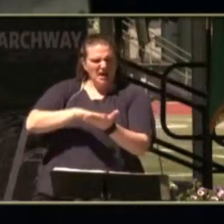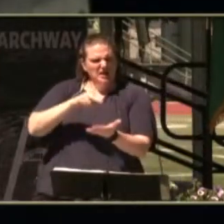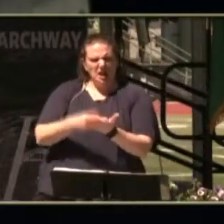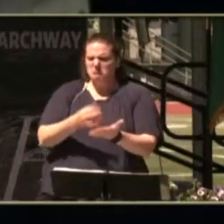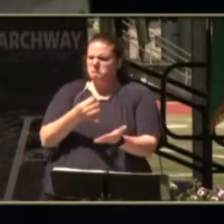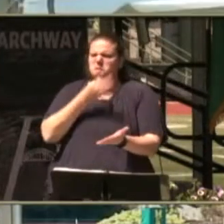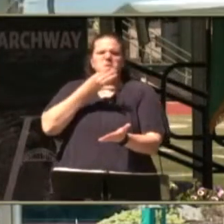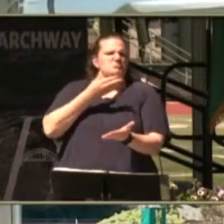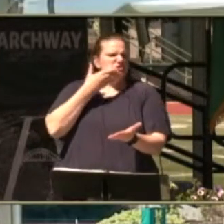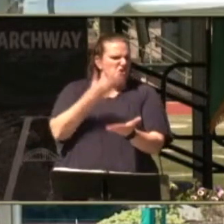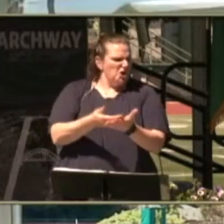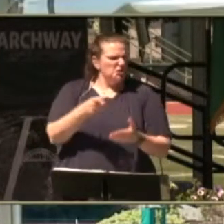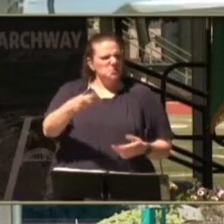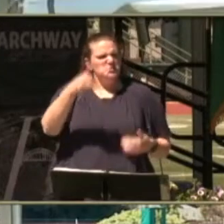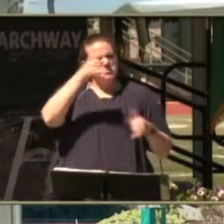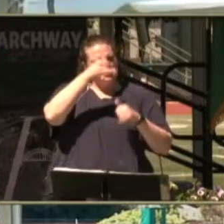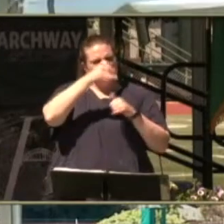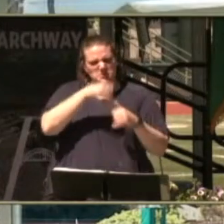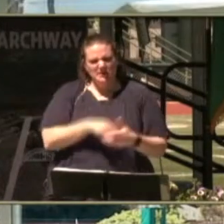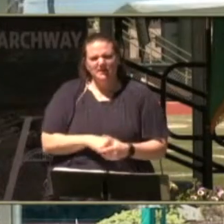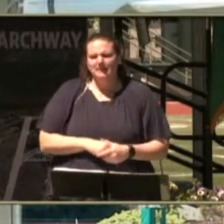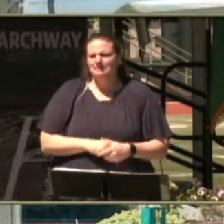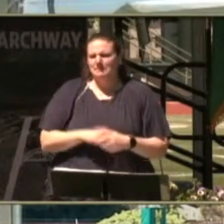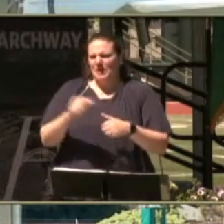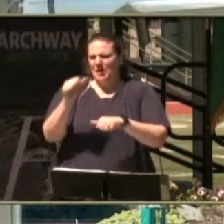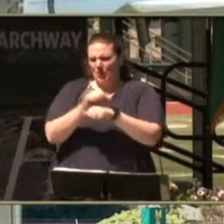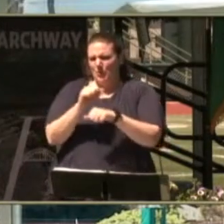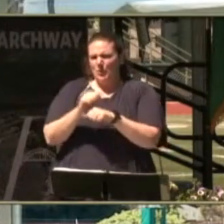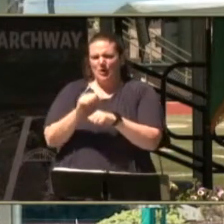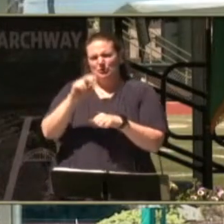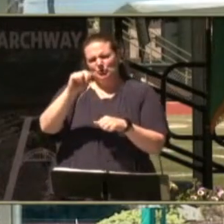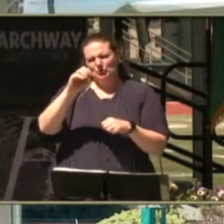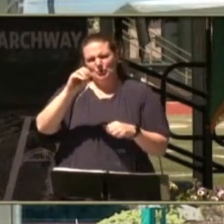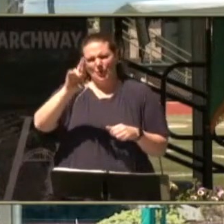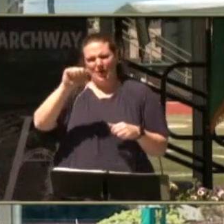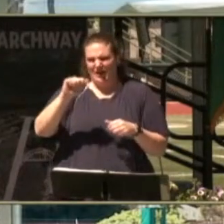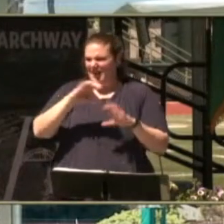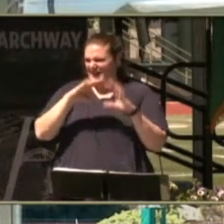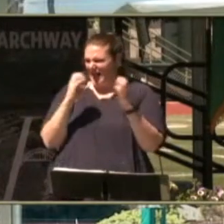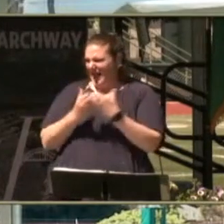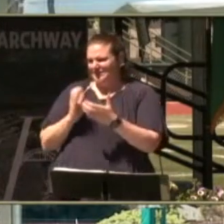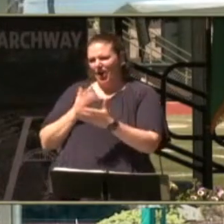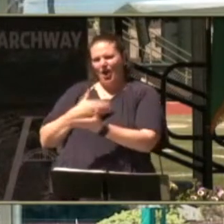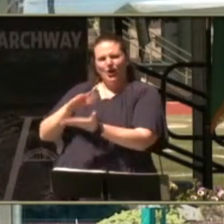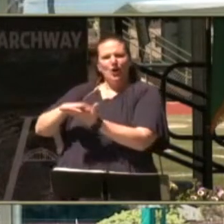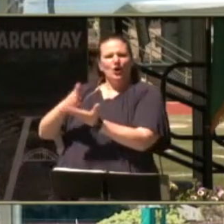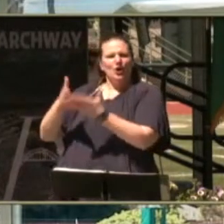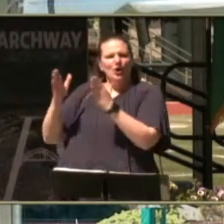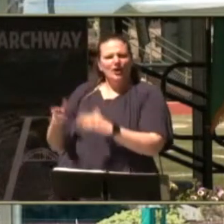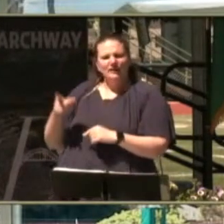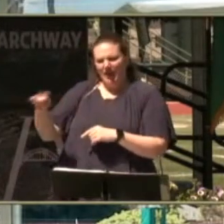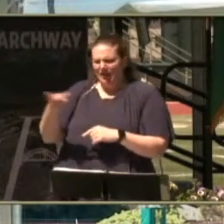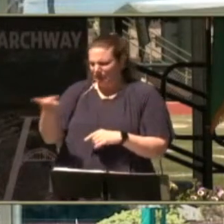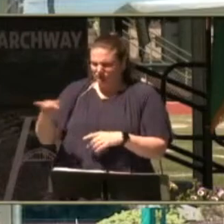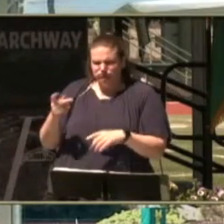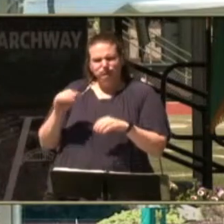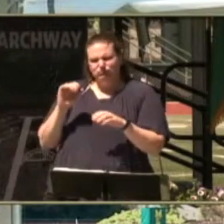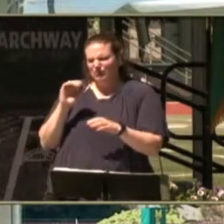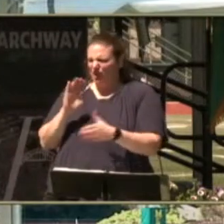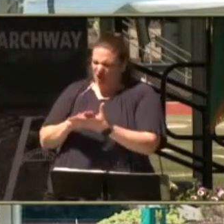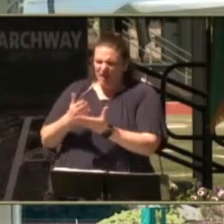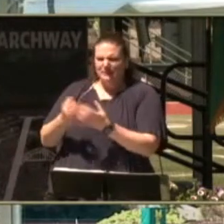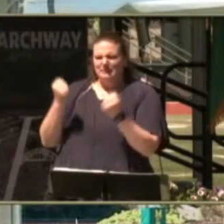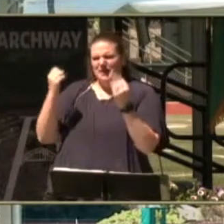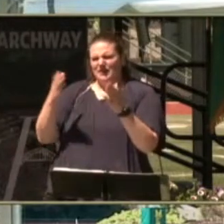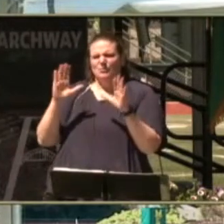he works in norris class and miss nora is our cook and they cook a lot of wonderful things